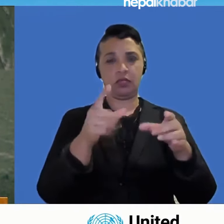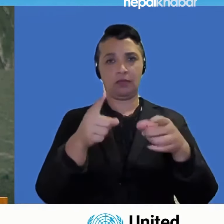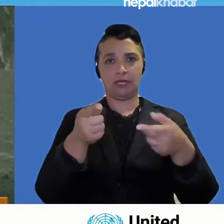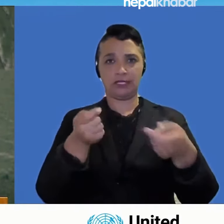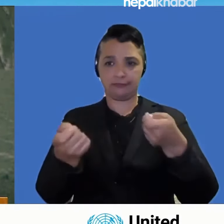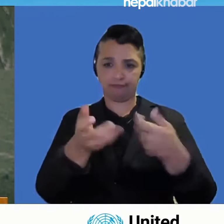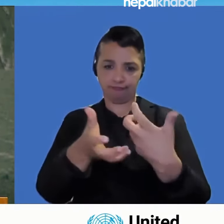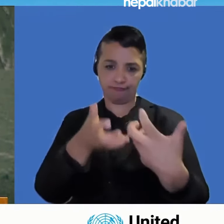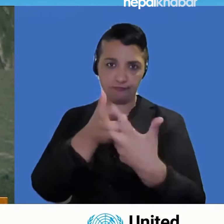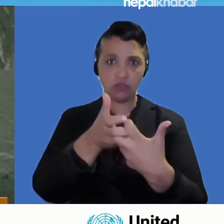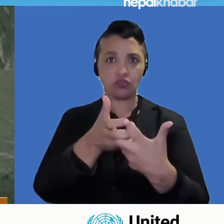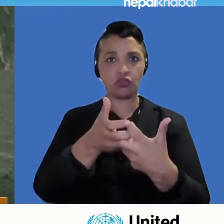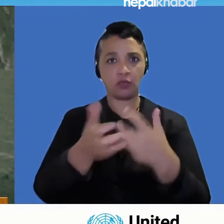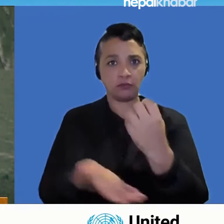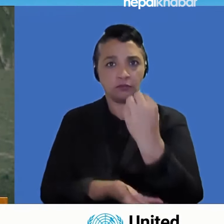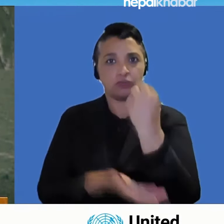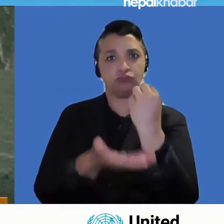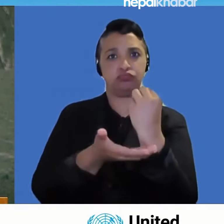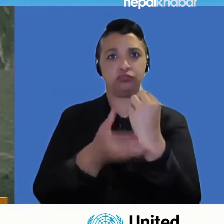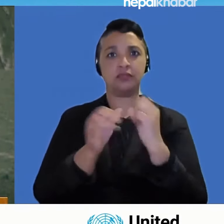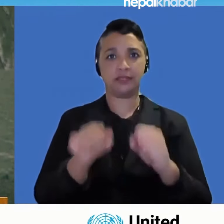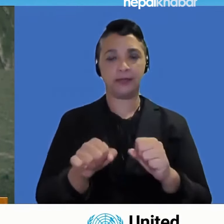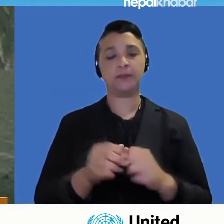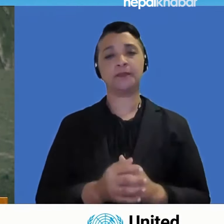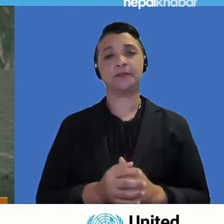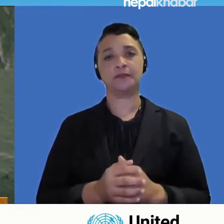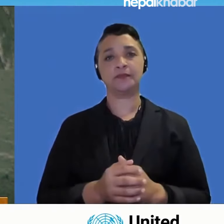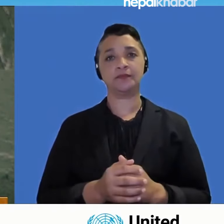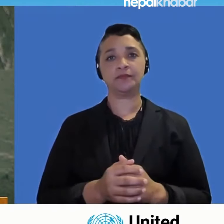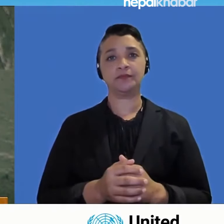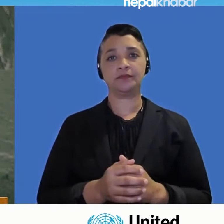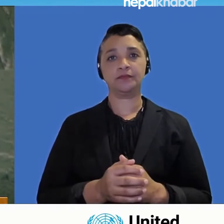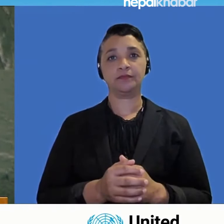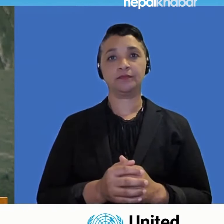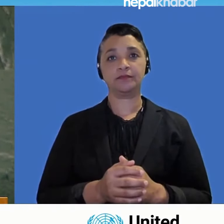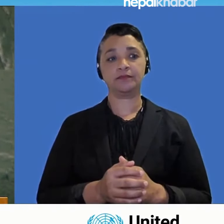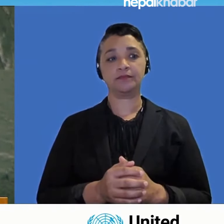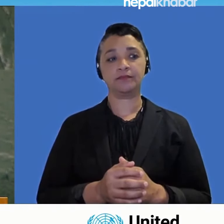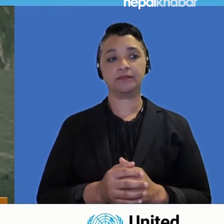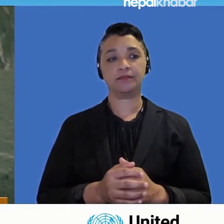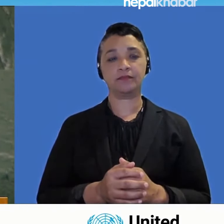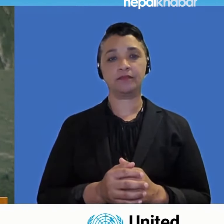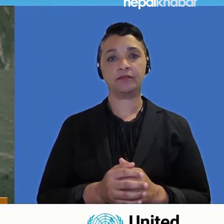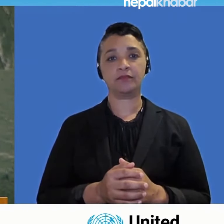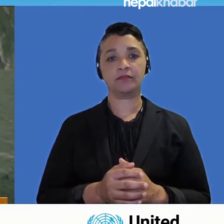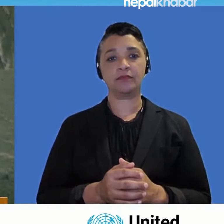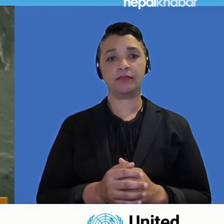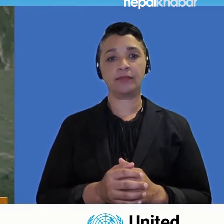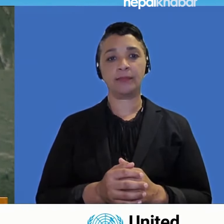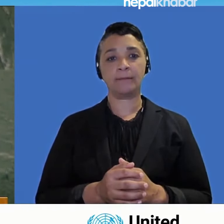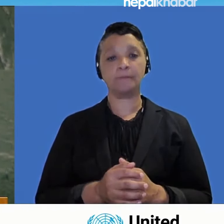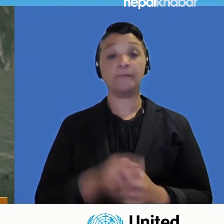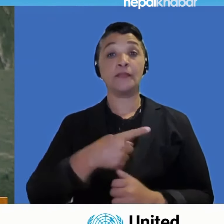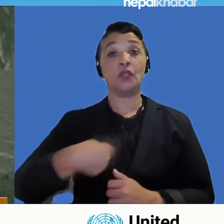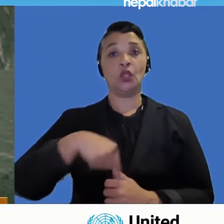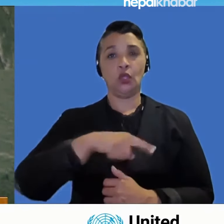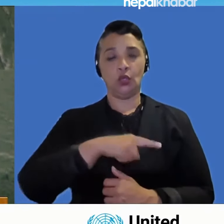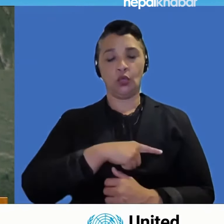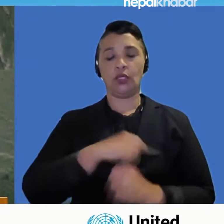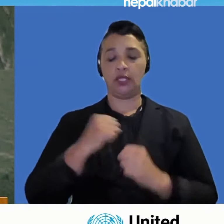Mr. President, in this context, we will utterly welcome the Pact for the Future